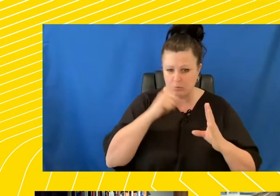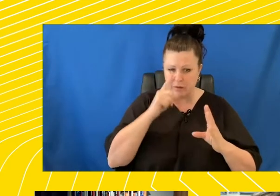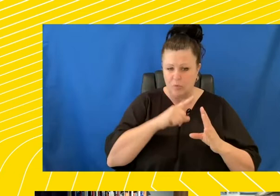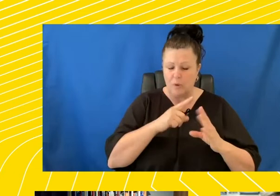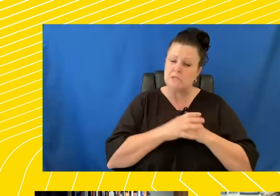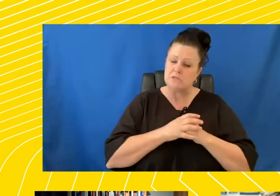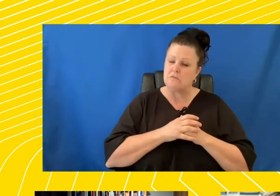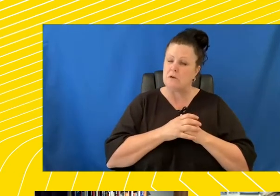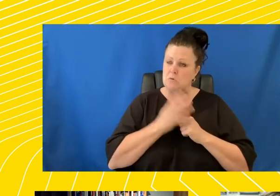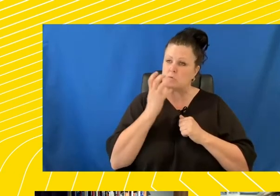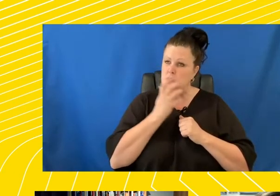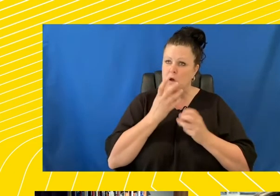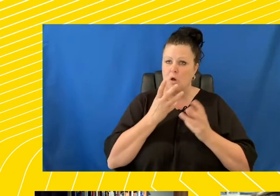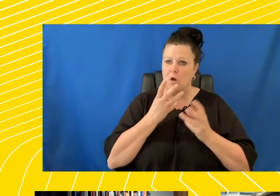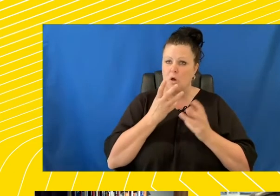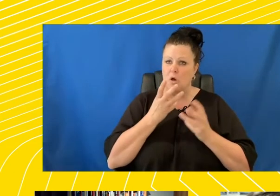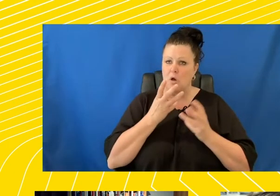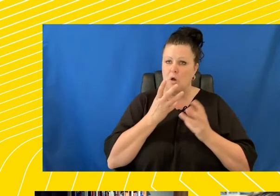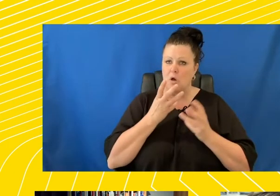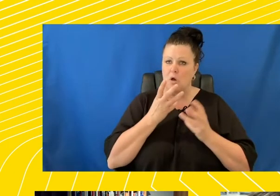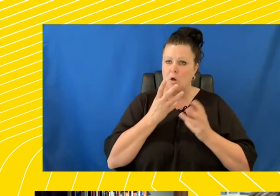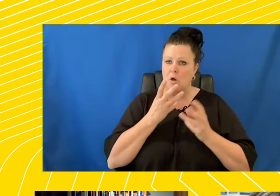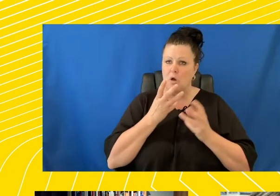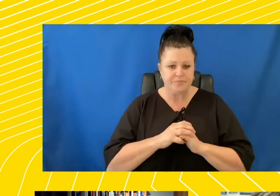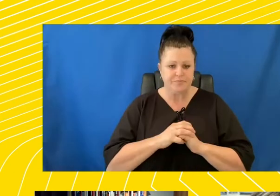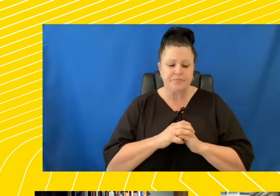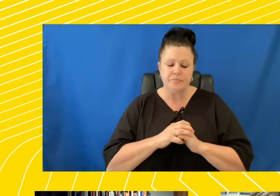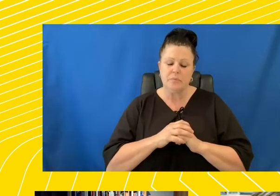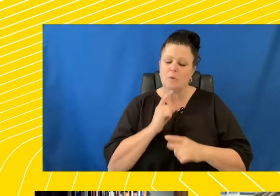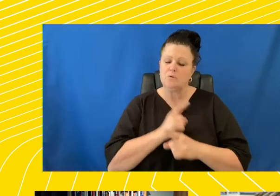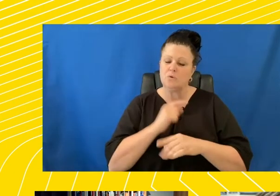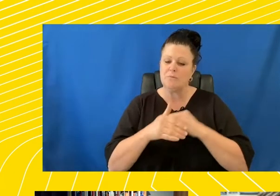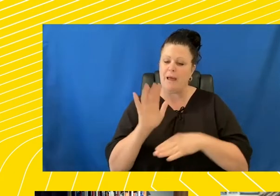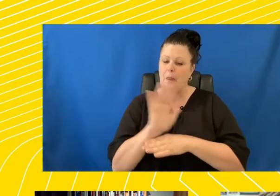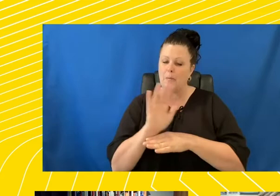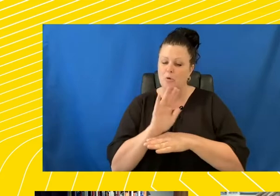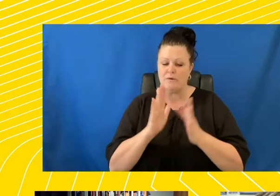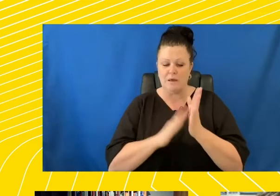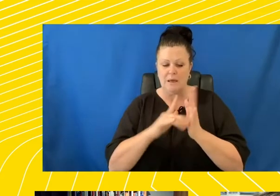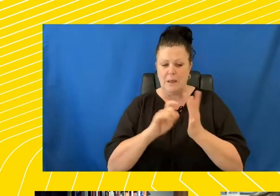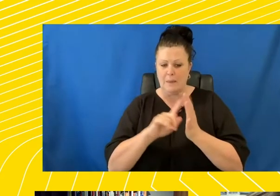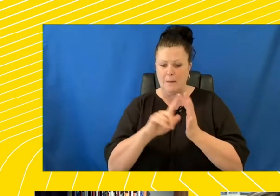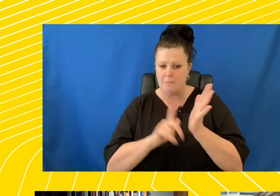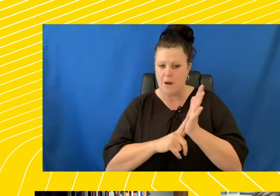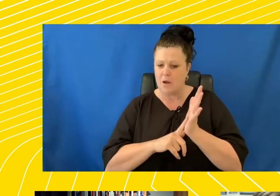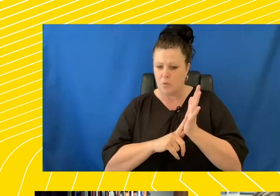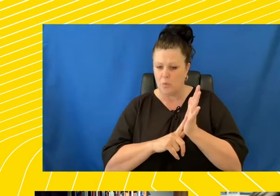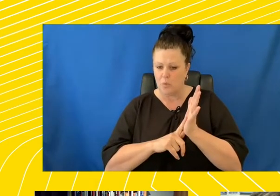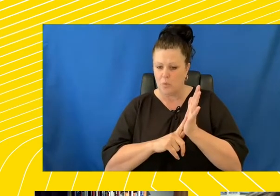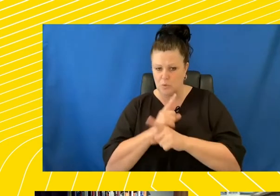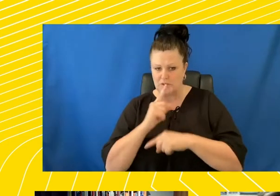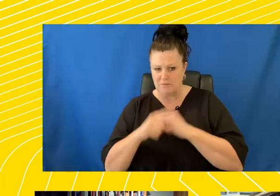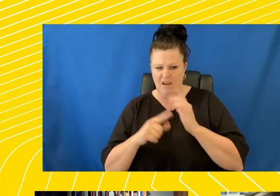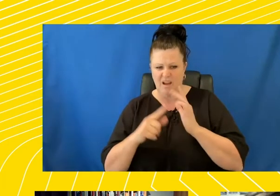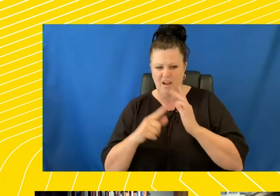to communicate. I prepared a few comments about the film that Michael mentioned, I accused, but I will skip